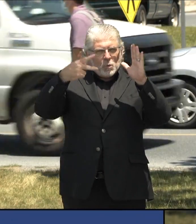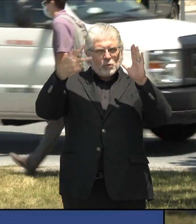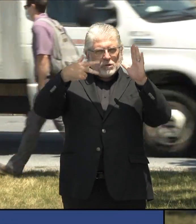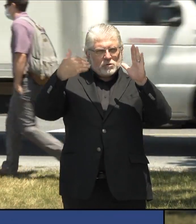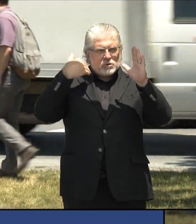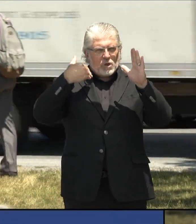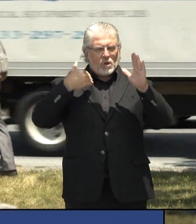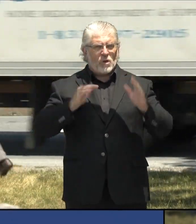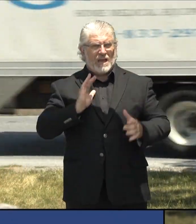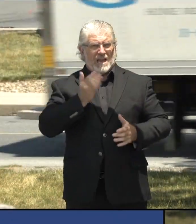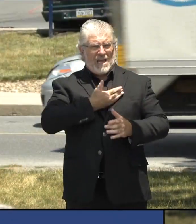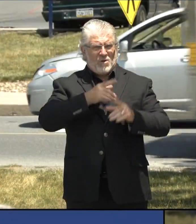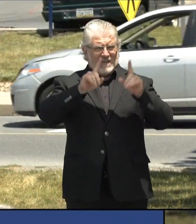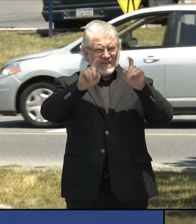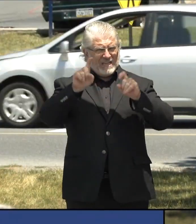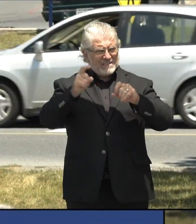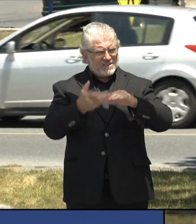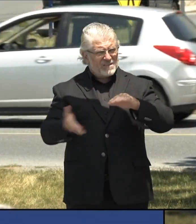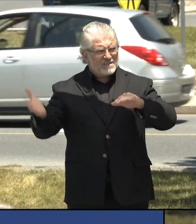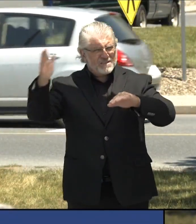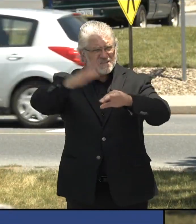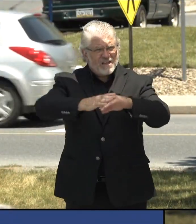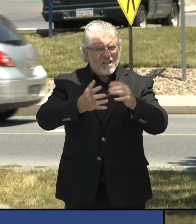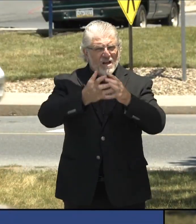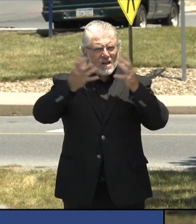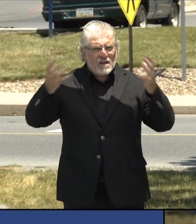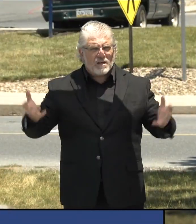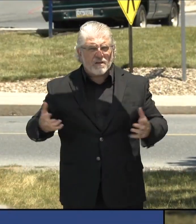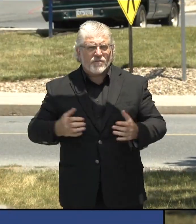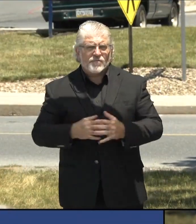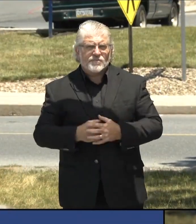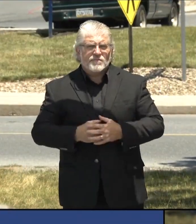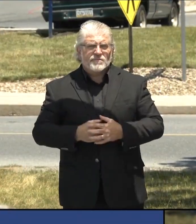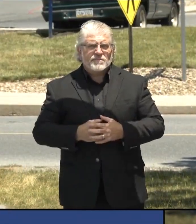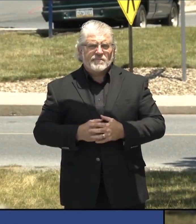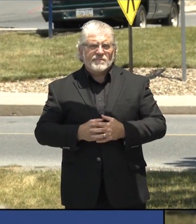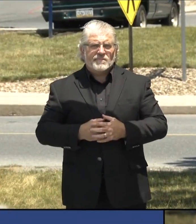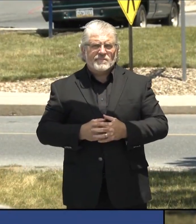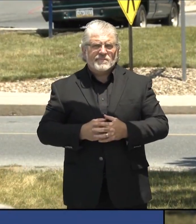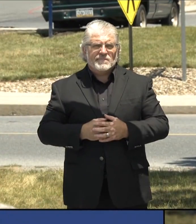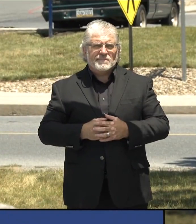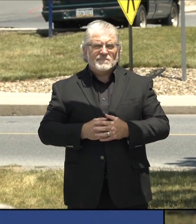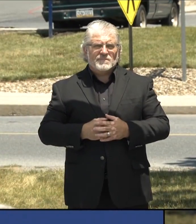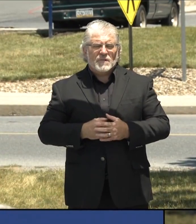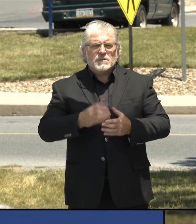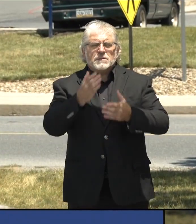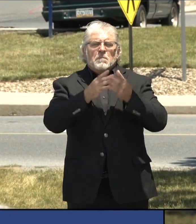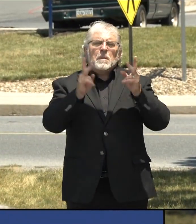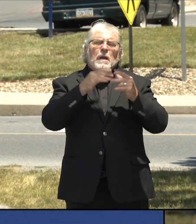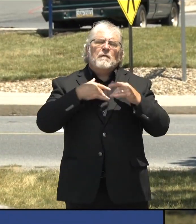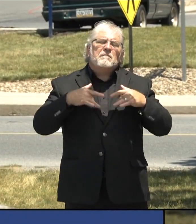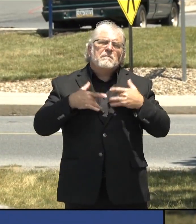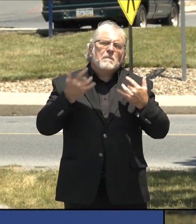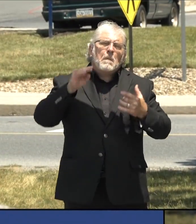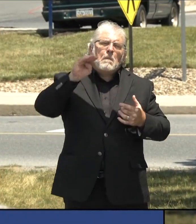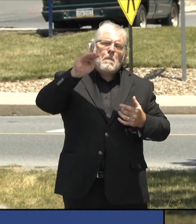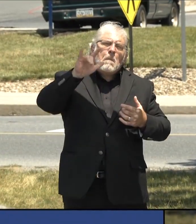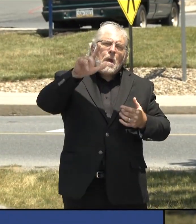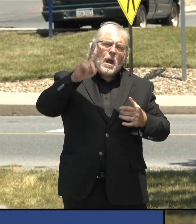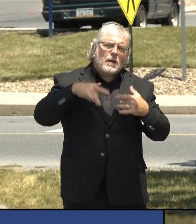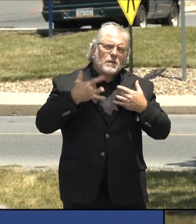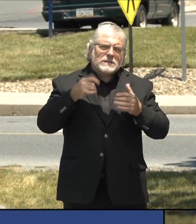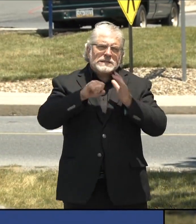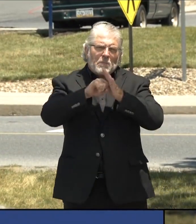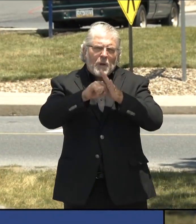significantly. So we're picking up people with very mild symptoms or, um, or virtually no symptoms because we're testing